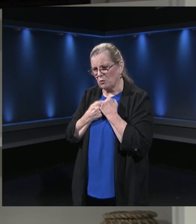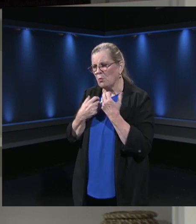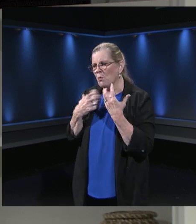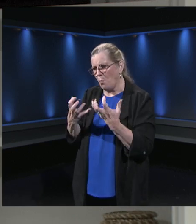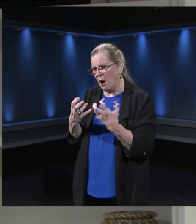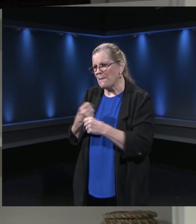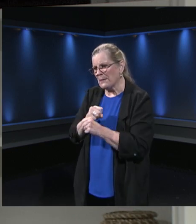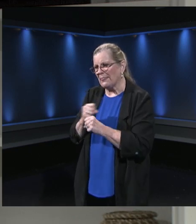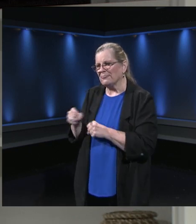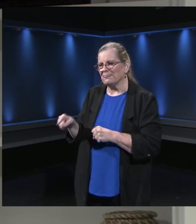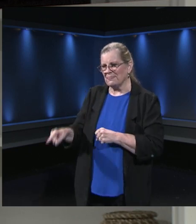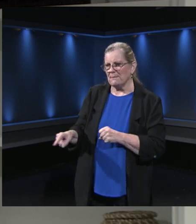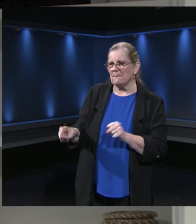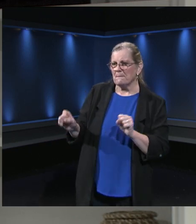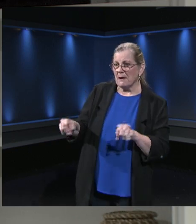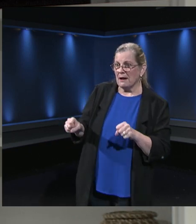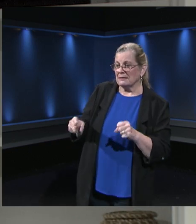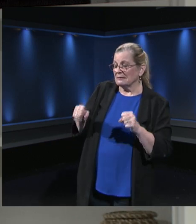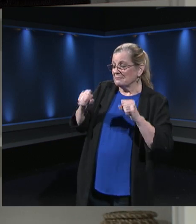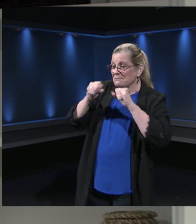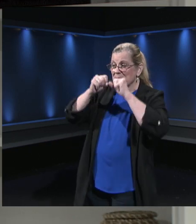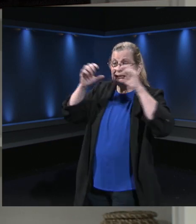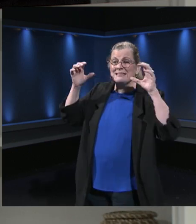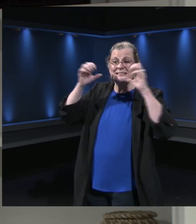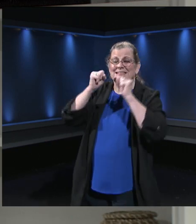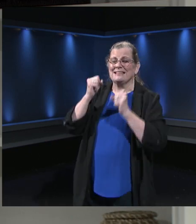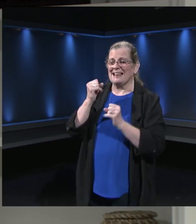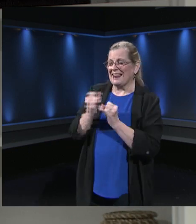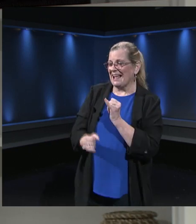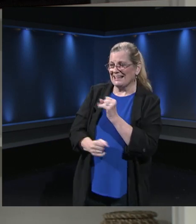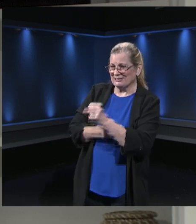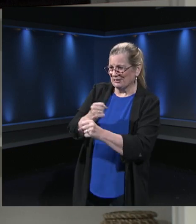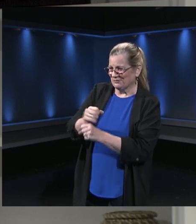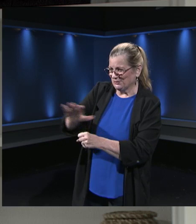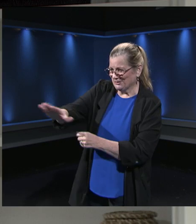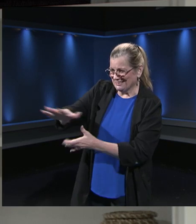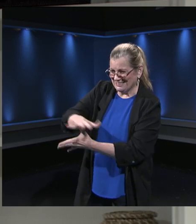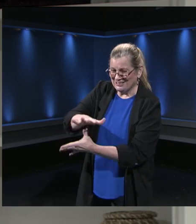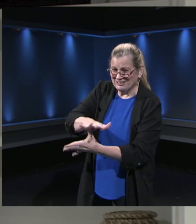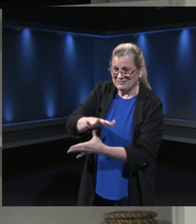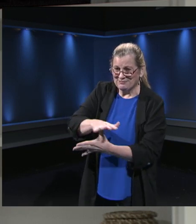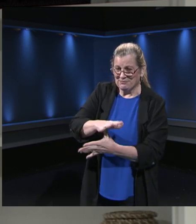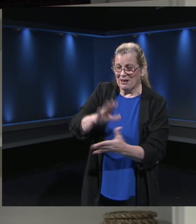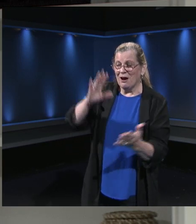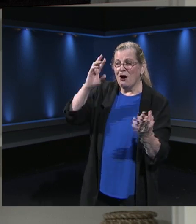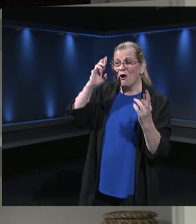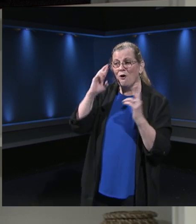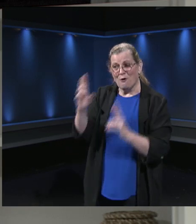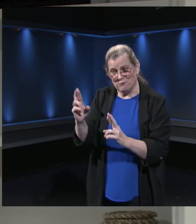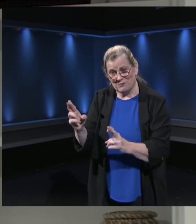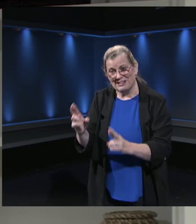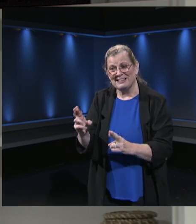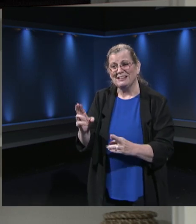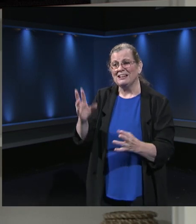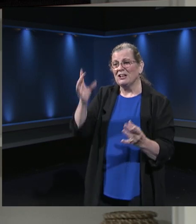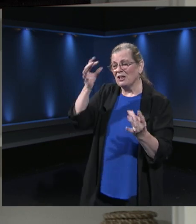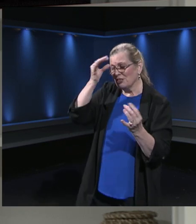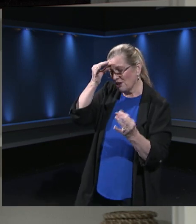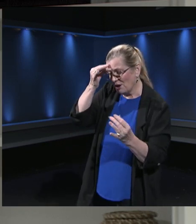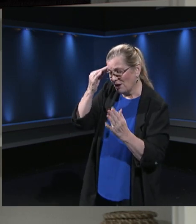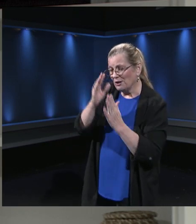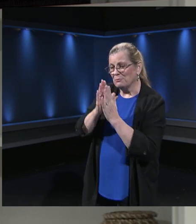amazing school year. And I am very hopeful, very hopeful with my thoughts and my prayers that we can